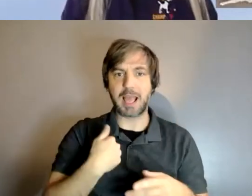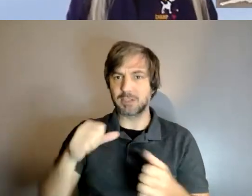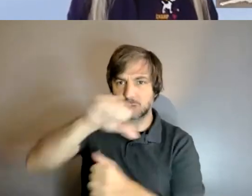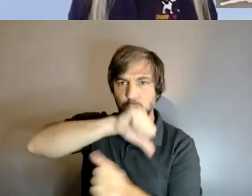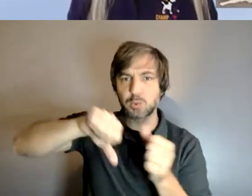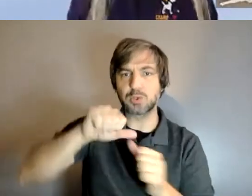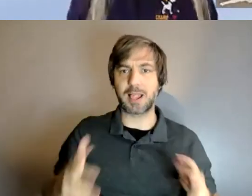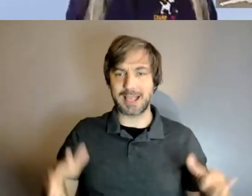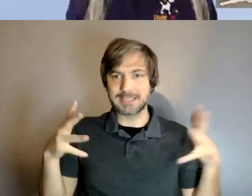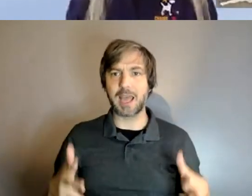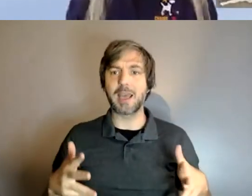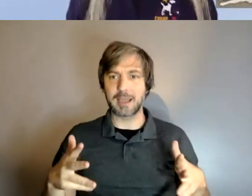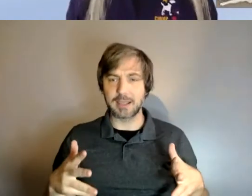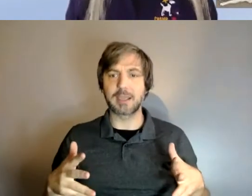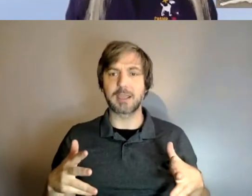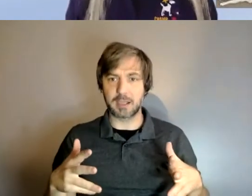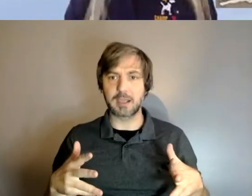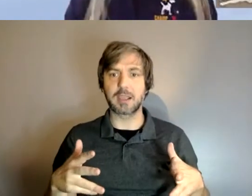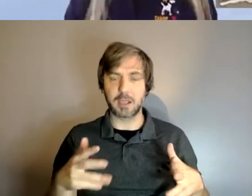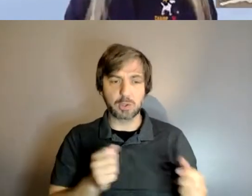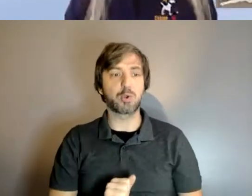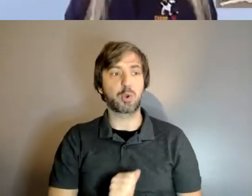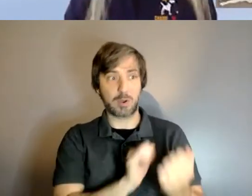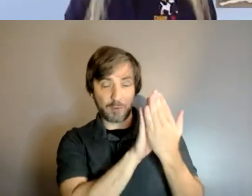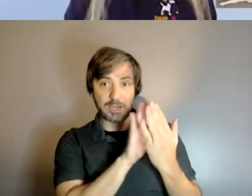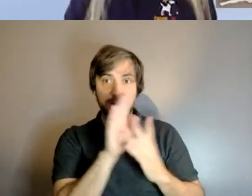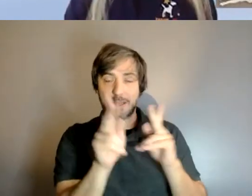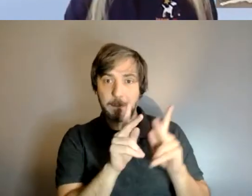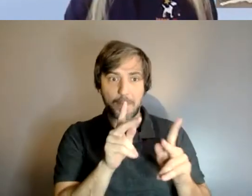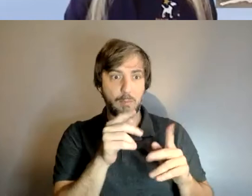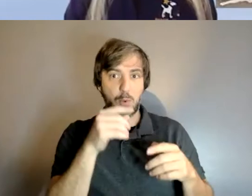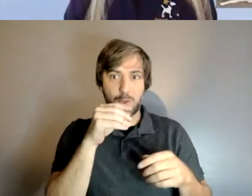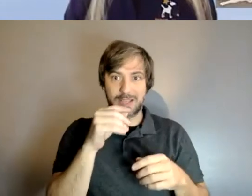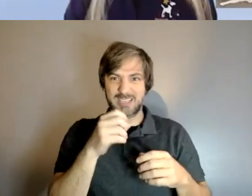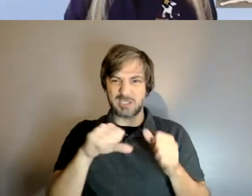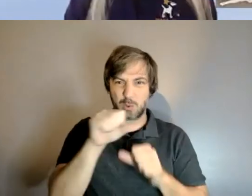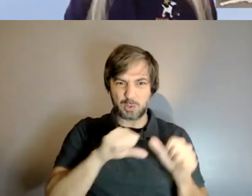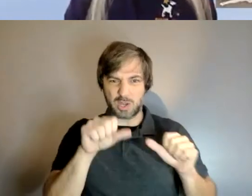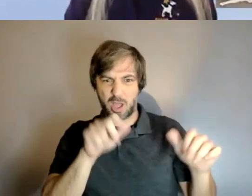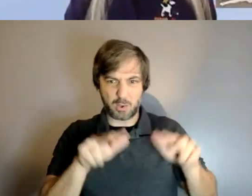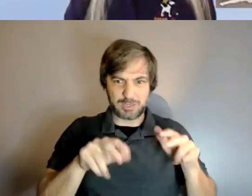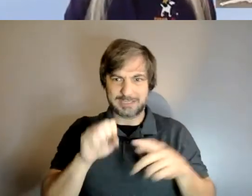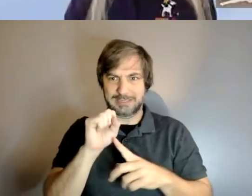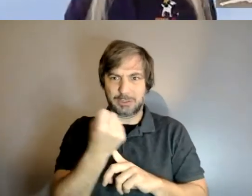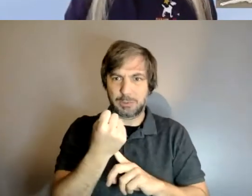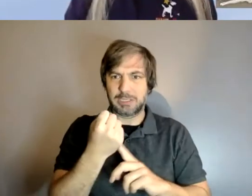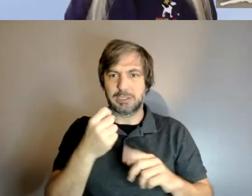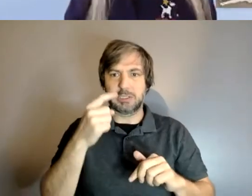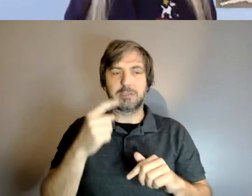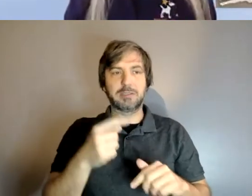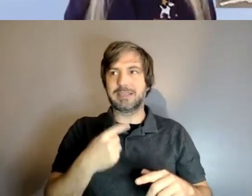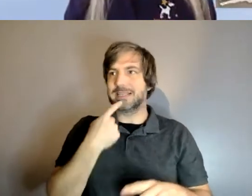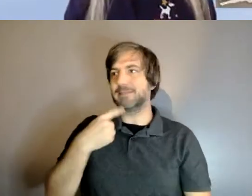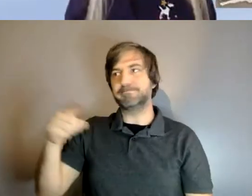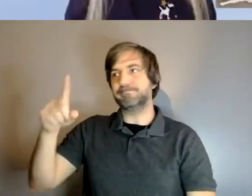confronted with somebody in a social situation that's telling you no you cannot come in this facility no you cannot